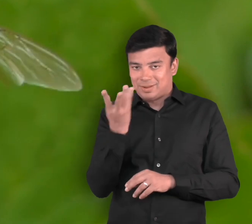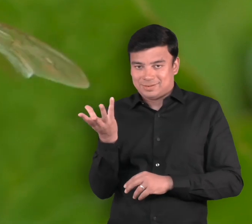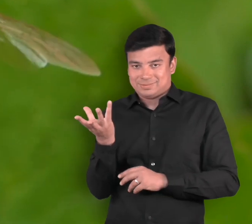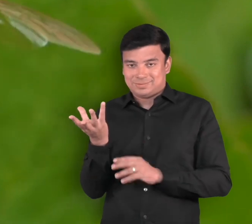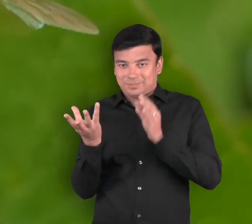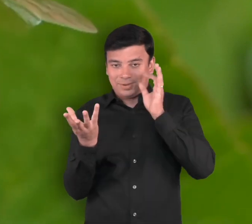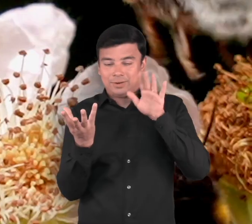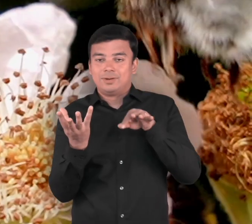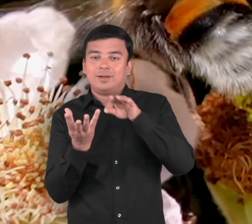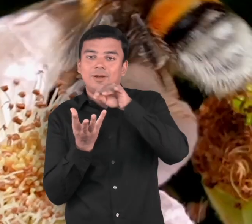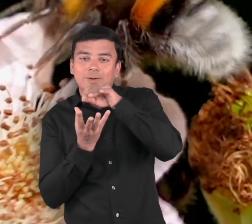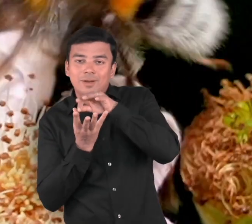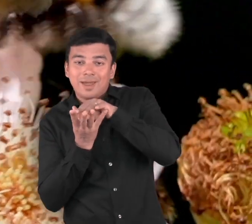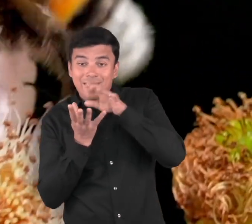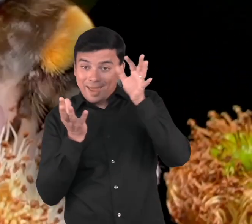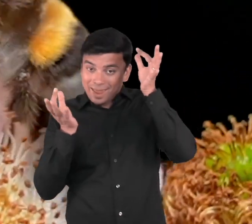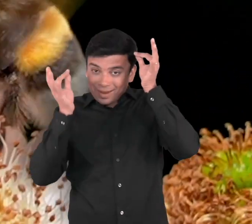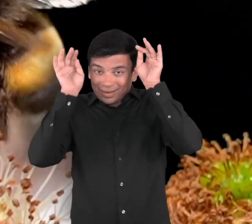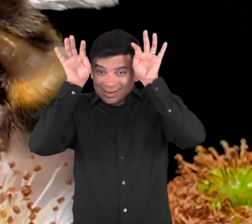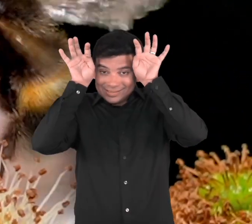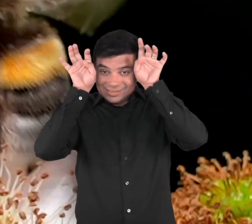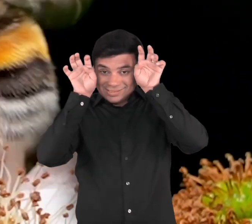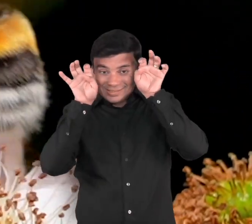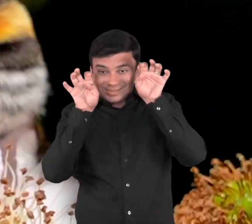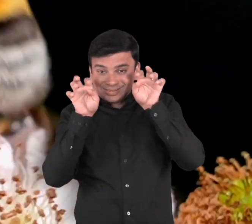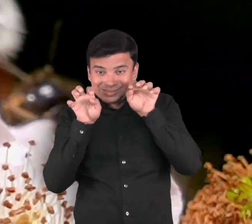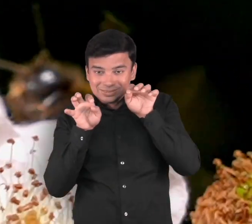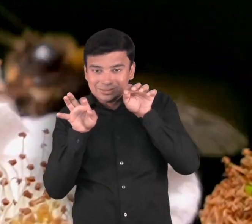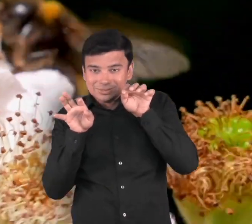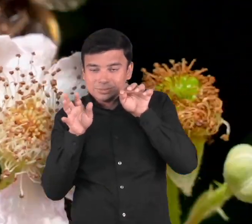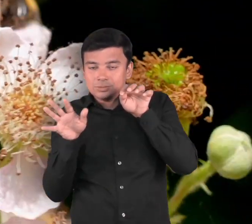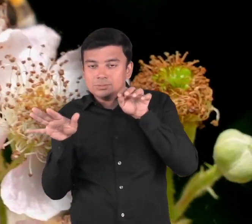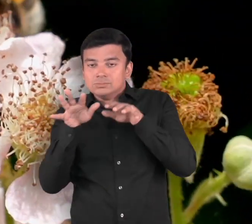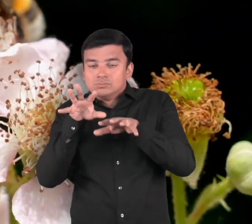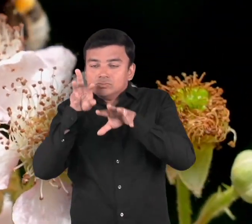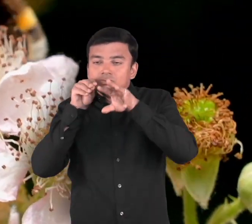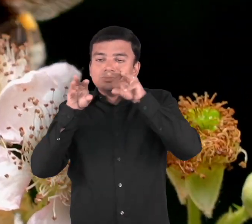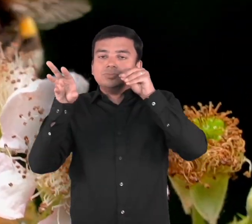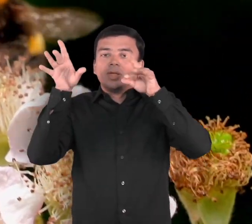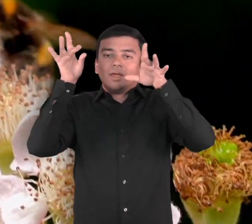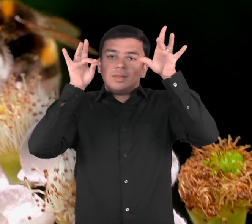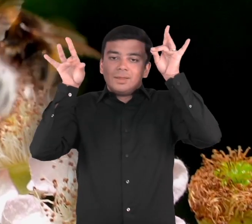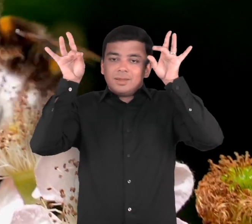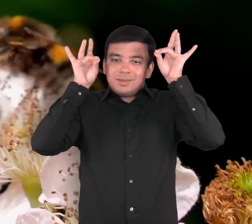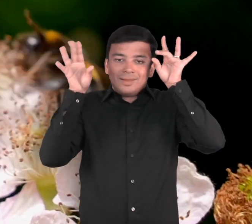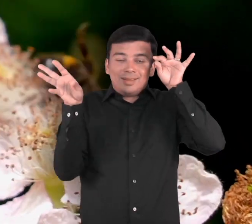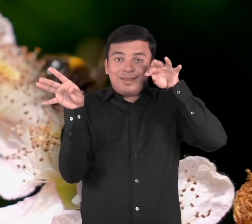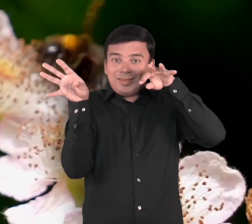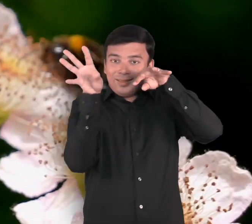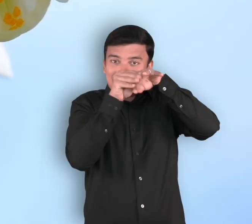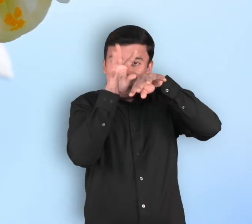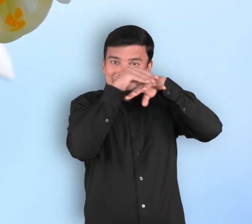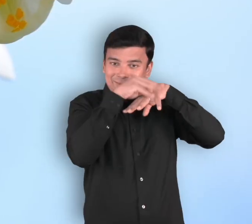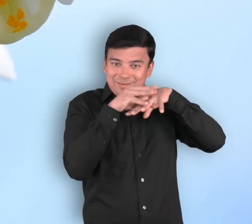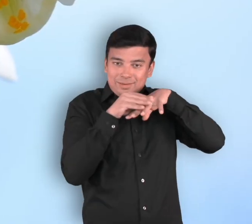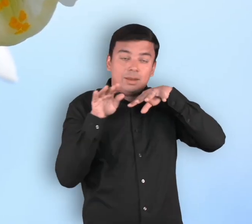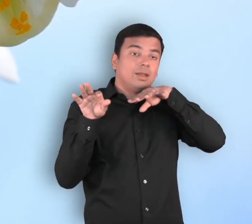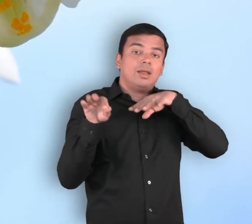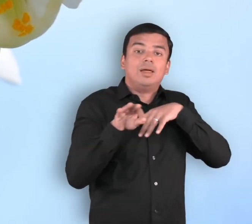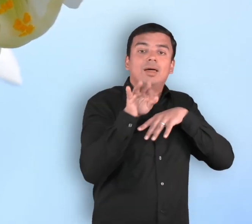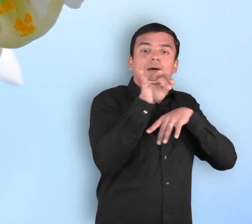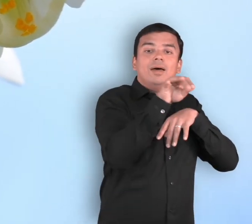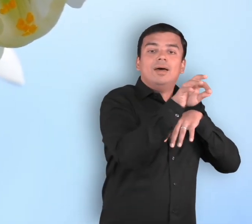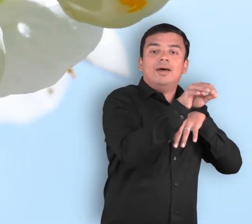visits a flower, the fuzzy hairs on the bee attract its pollen. Then, the bee travels to its next